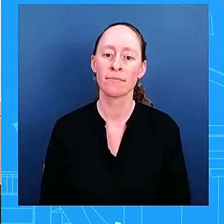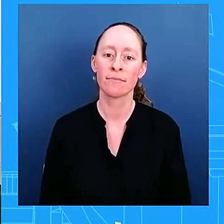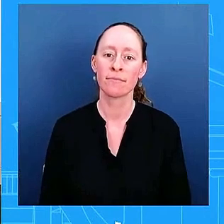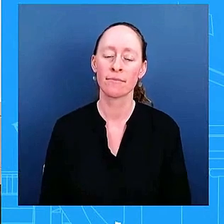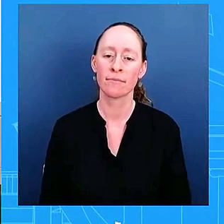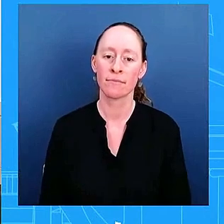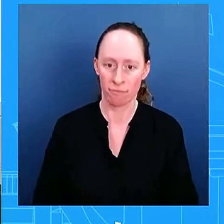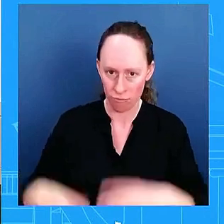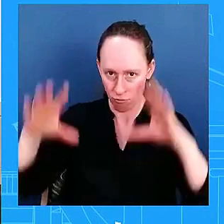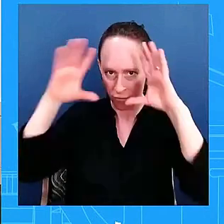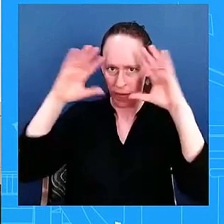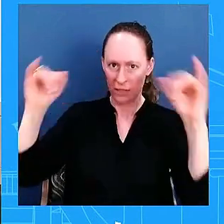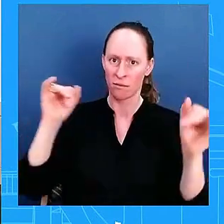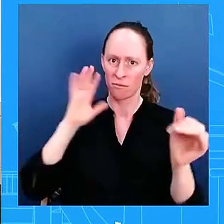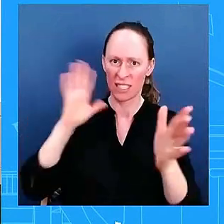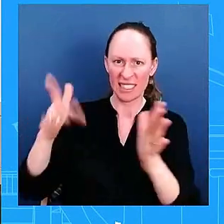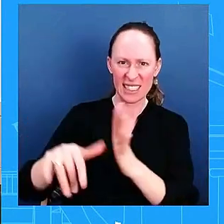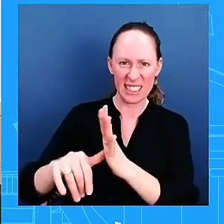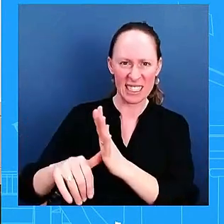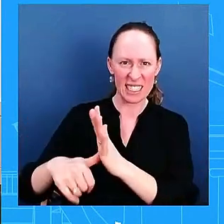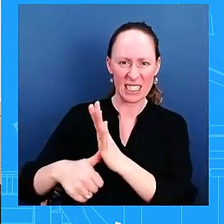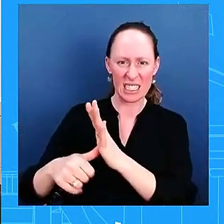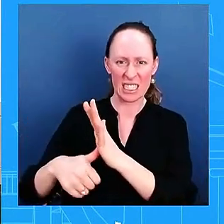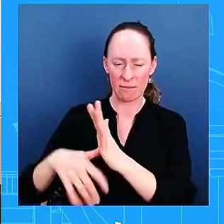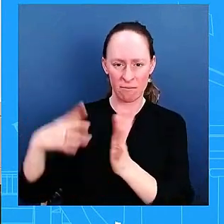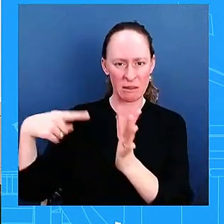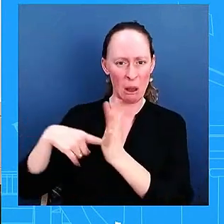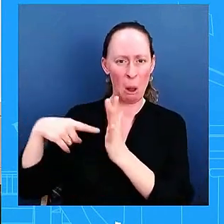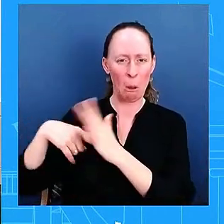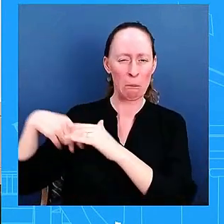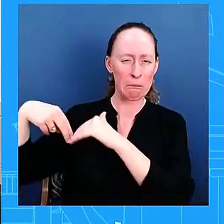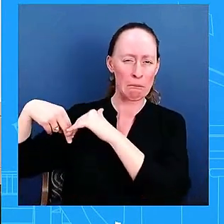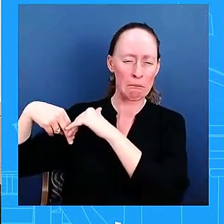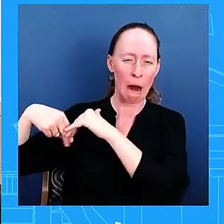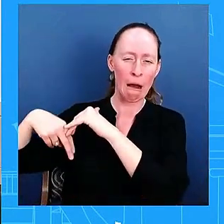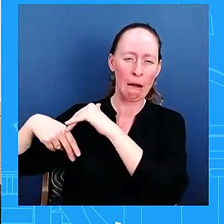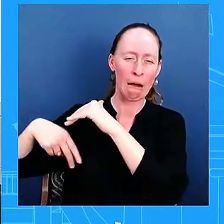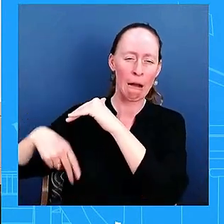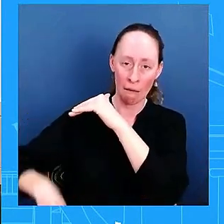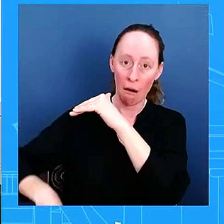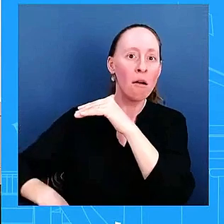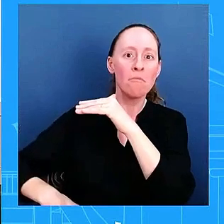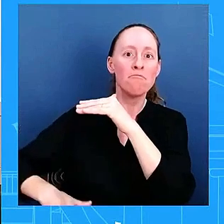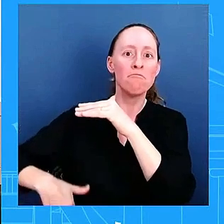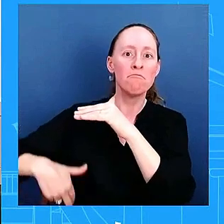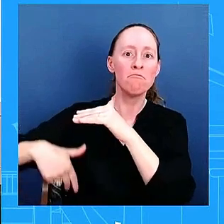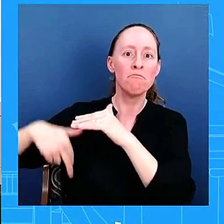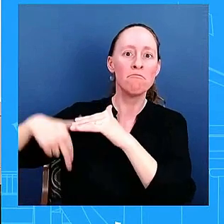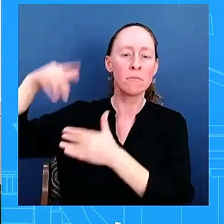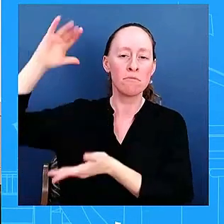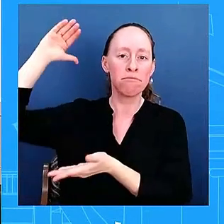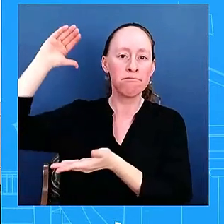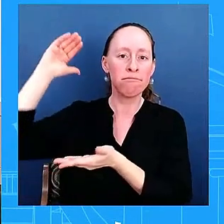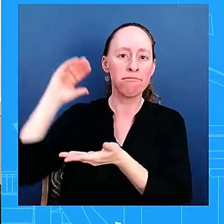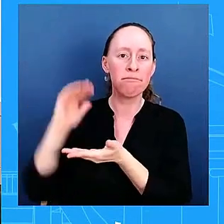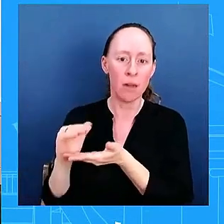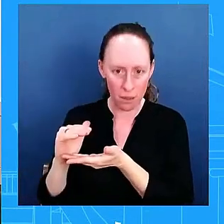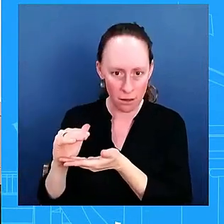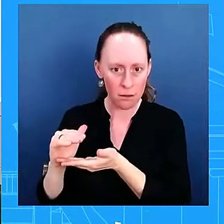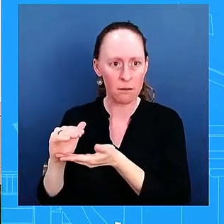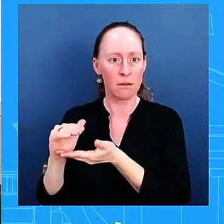but last week the treasury department um actually reported that the deficit grew to 1.8 trillion from fiscal 2024